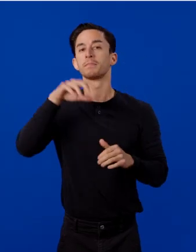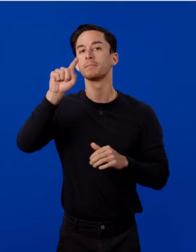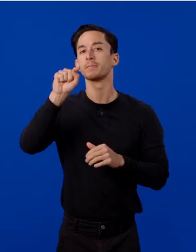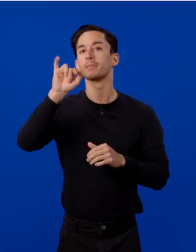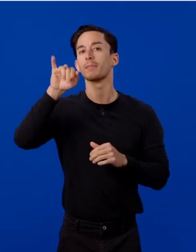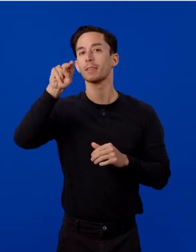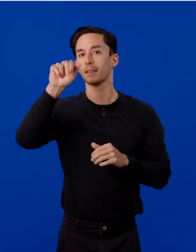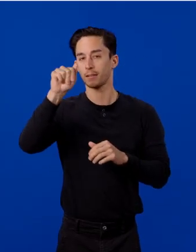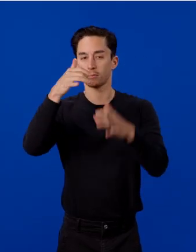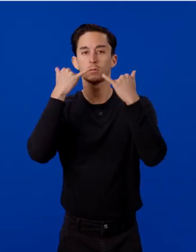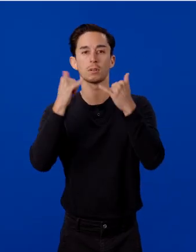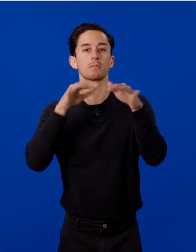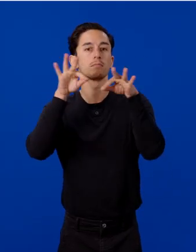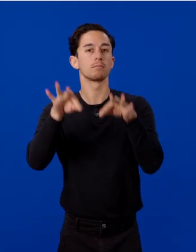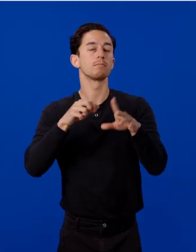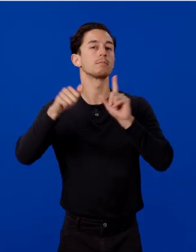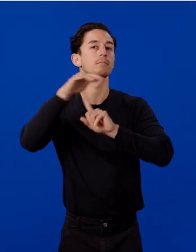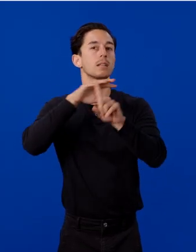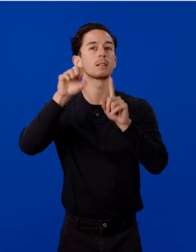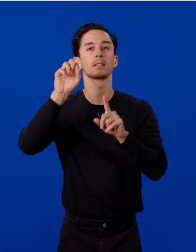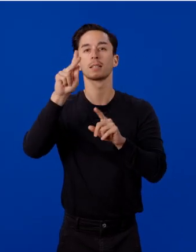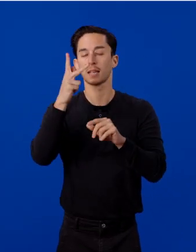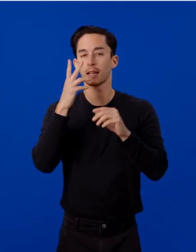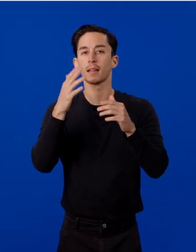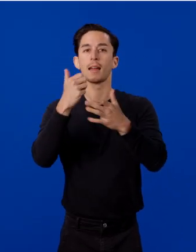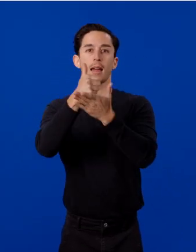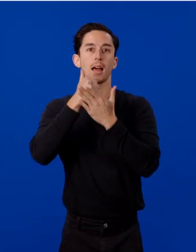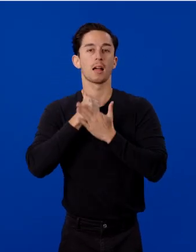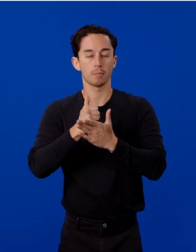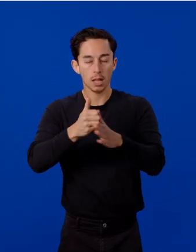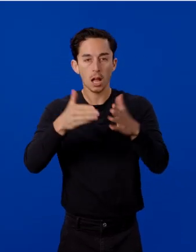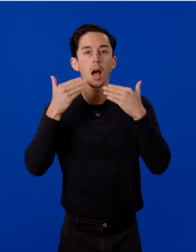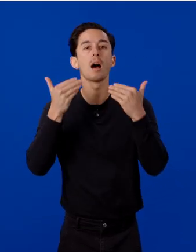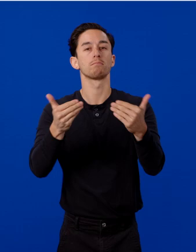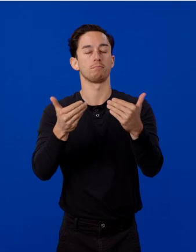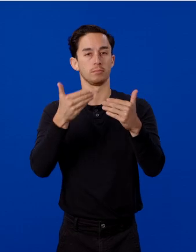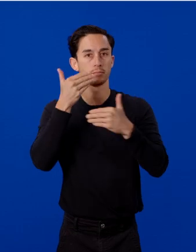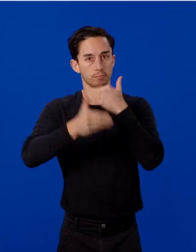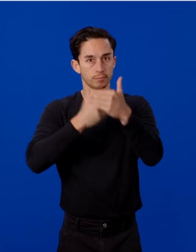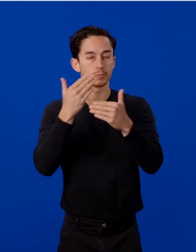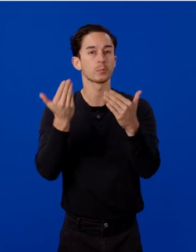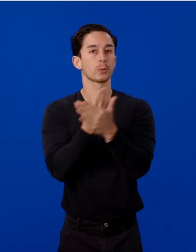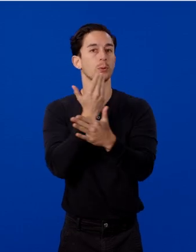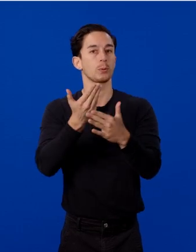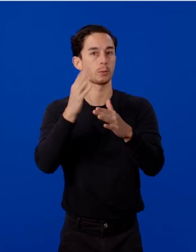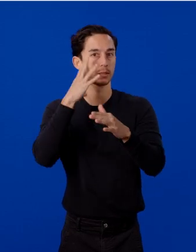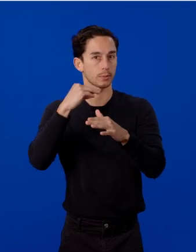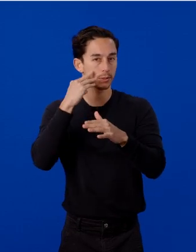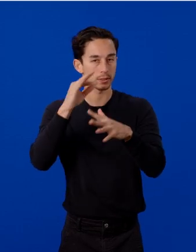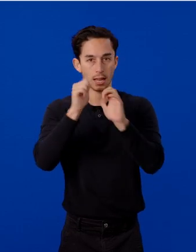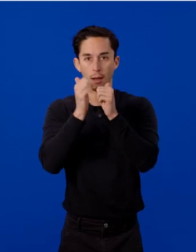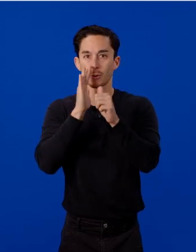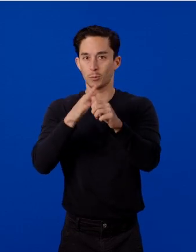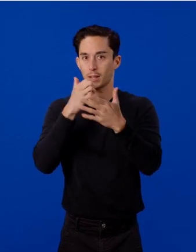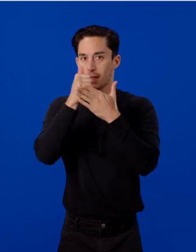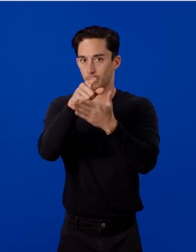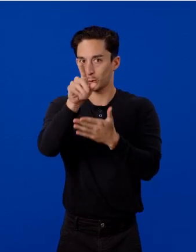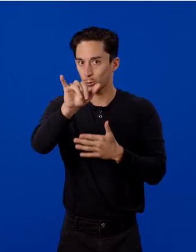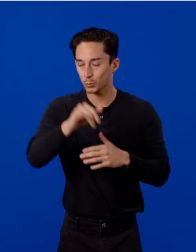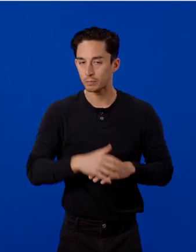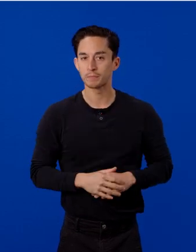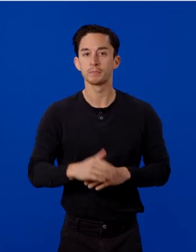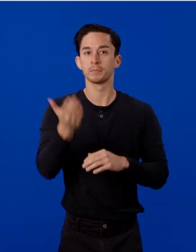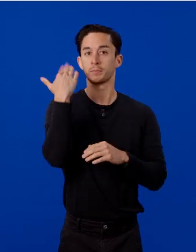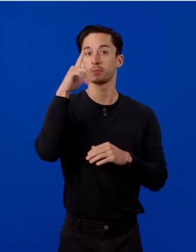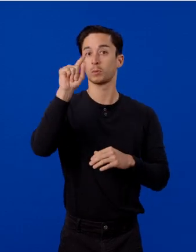I want to share how Spatial SDK has helped me unlock new kinds of experiences and why it might do the same for you. Back in 2016,